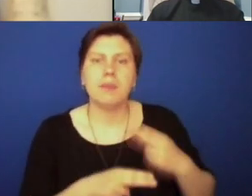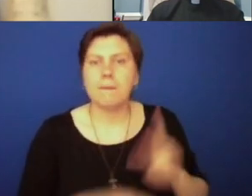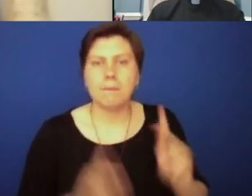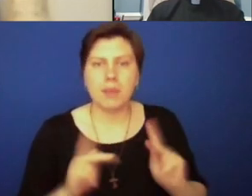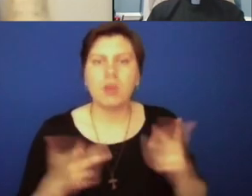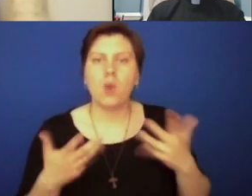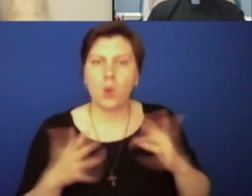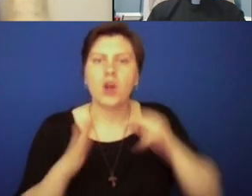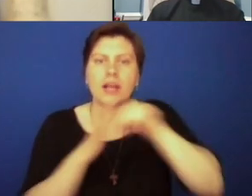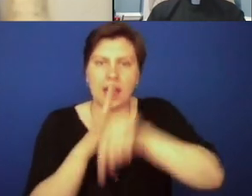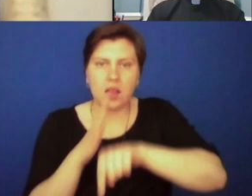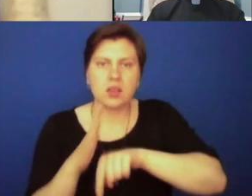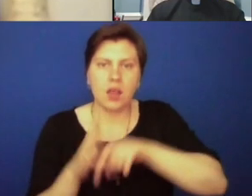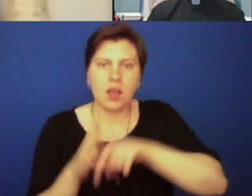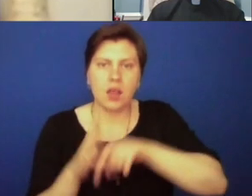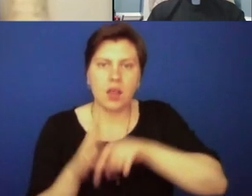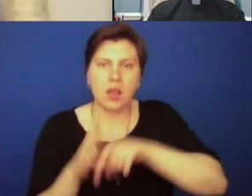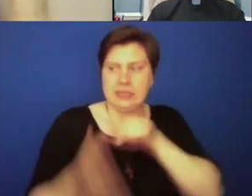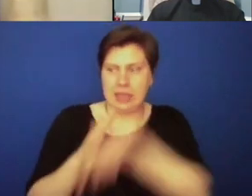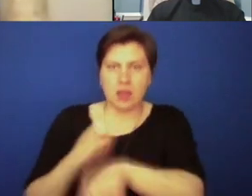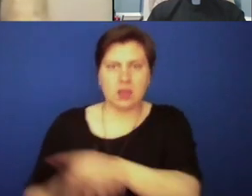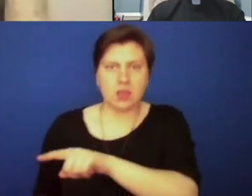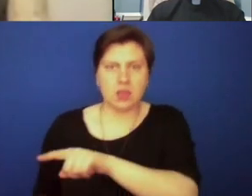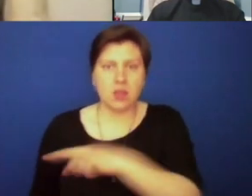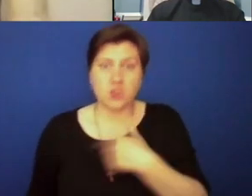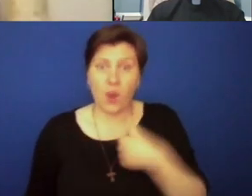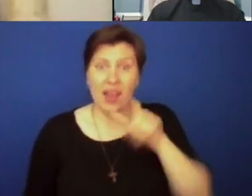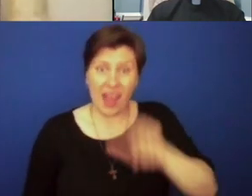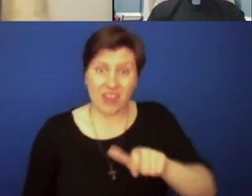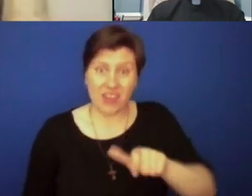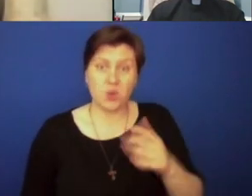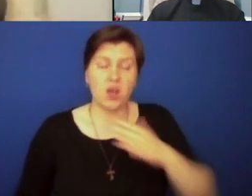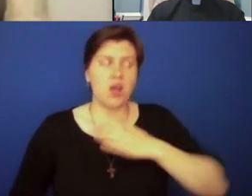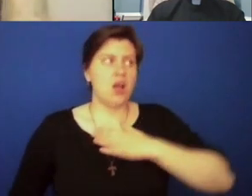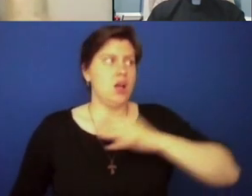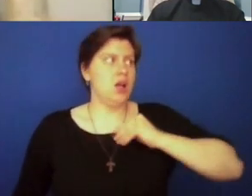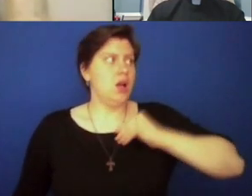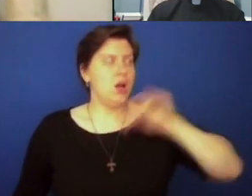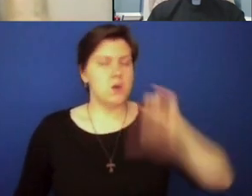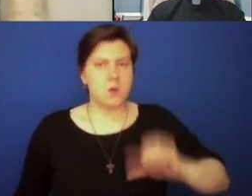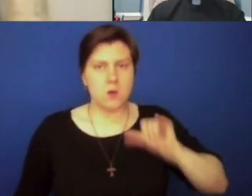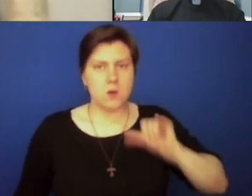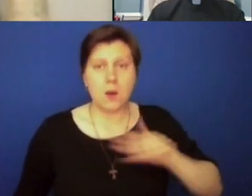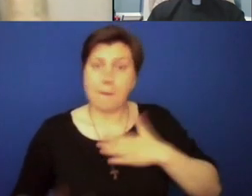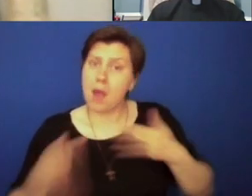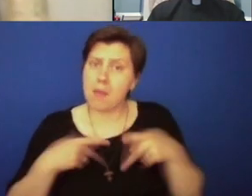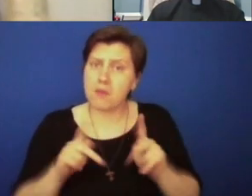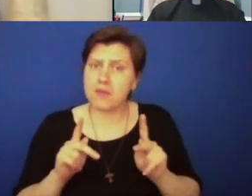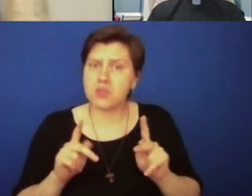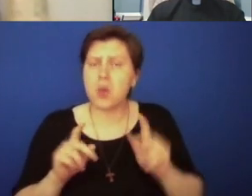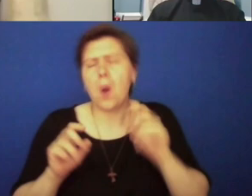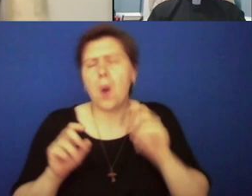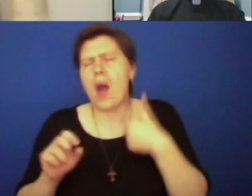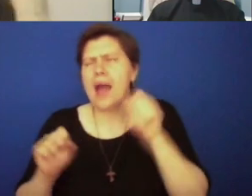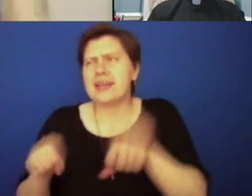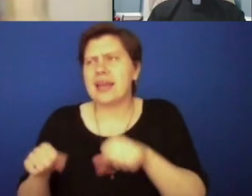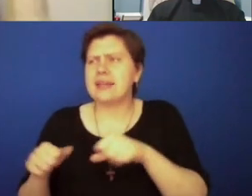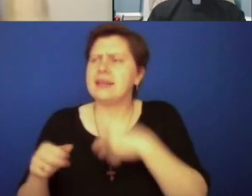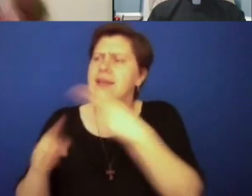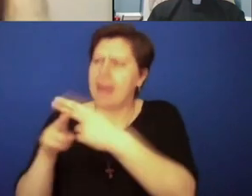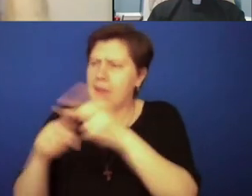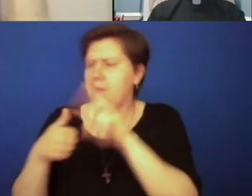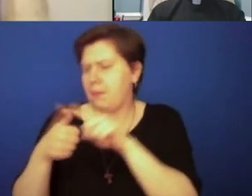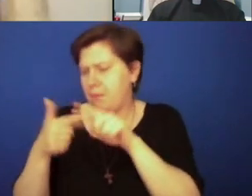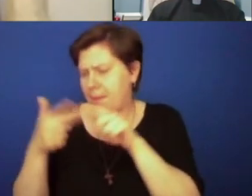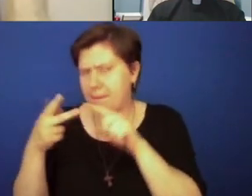killed by police brutality. And so I had to sit with that, because there's my privilege that I didn't, I can name a few, but for them, they can